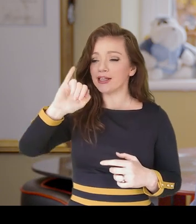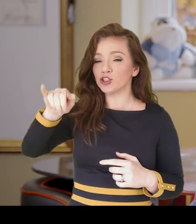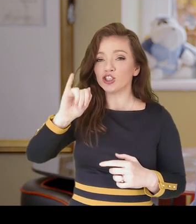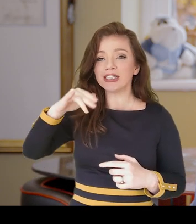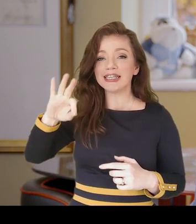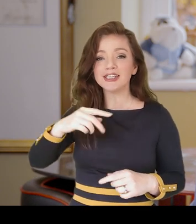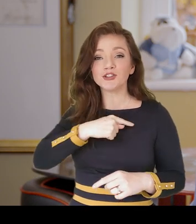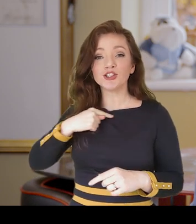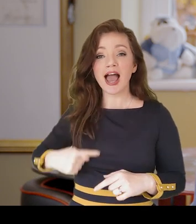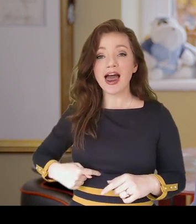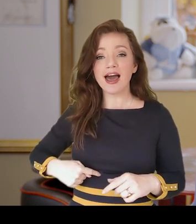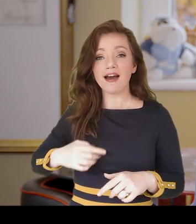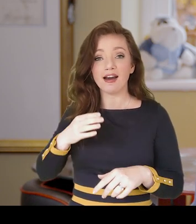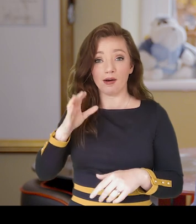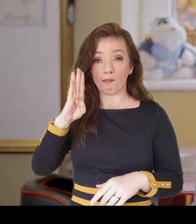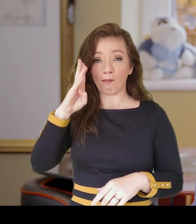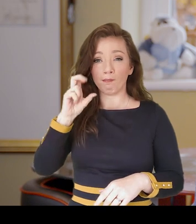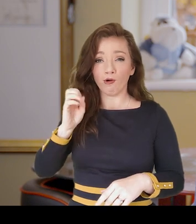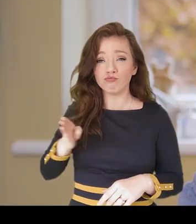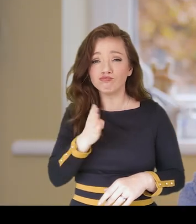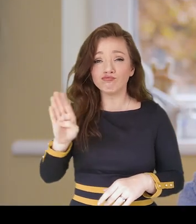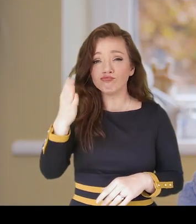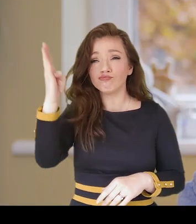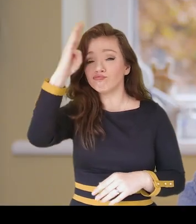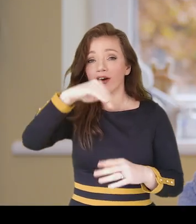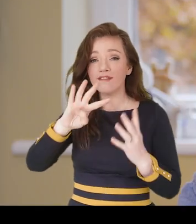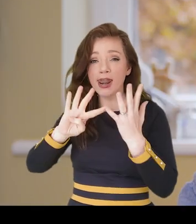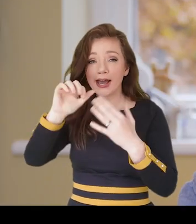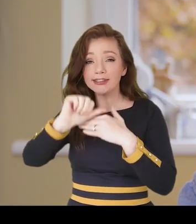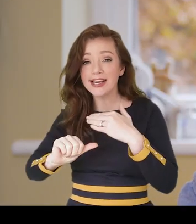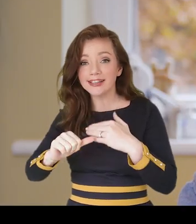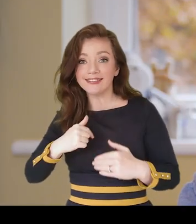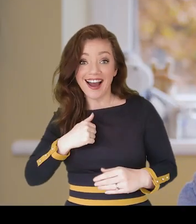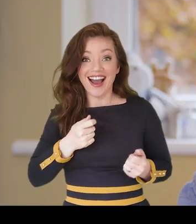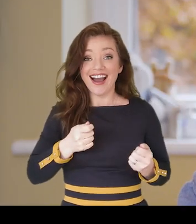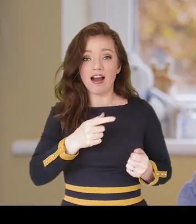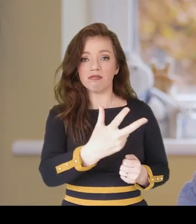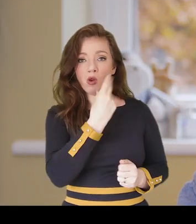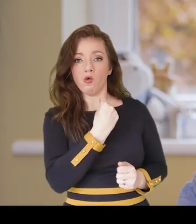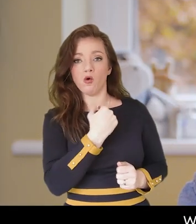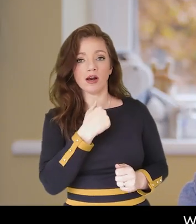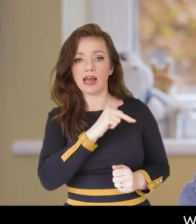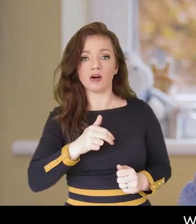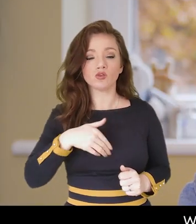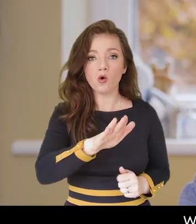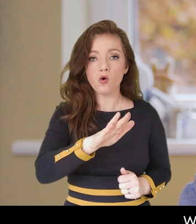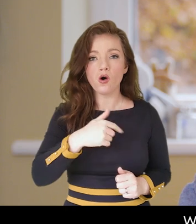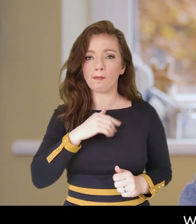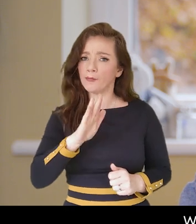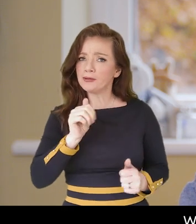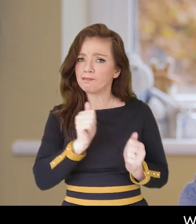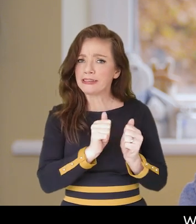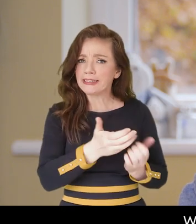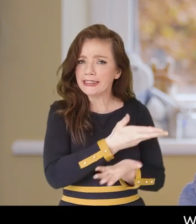and then it was a coach tour for nine days. And then they said no, you can't go, we have to talk to